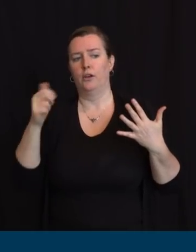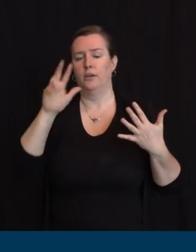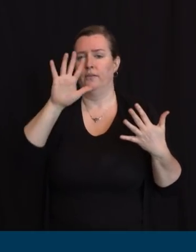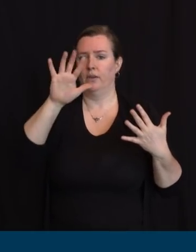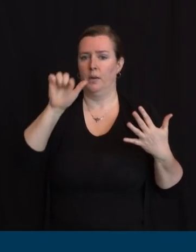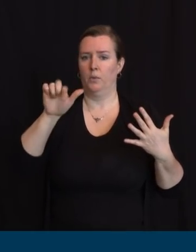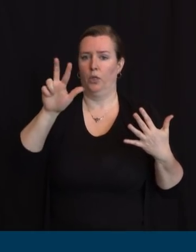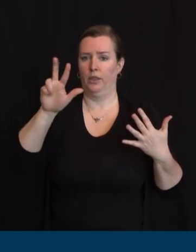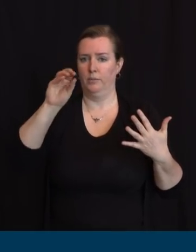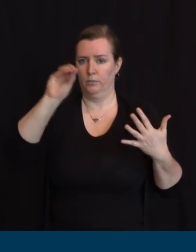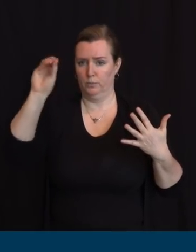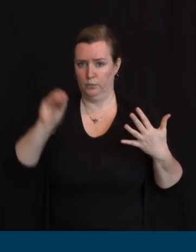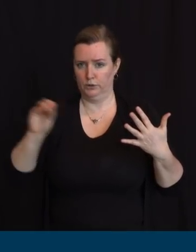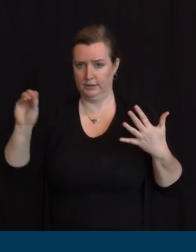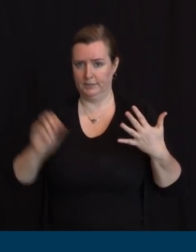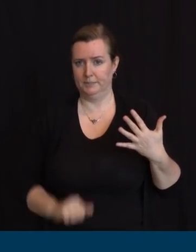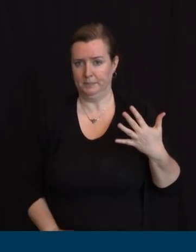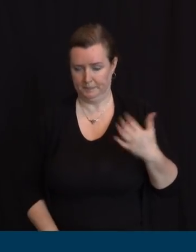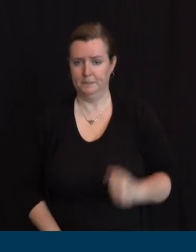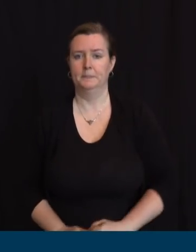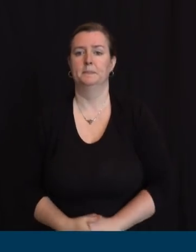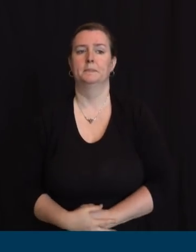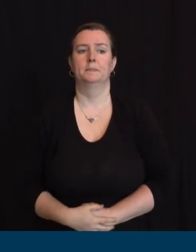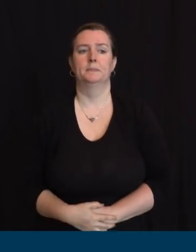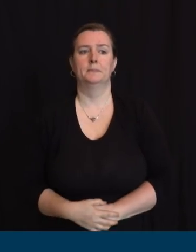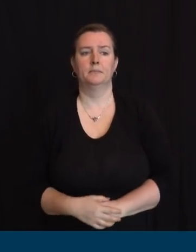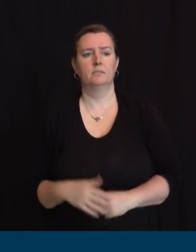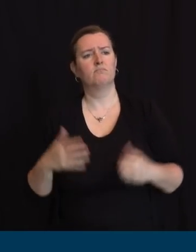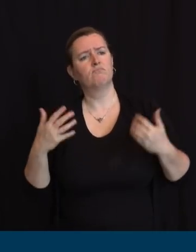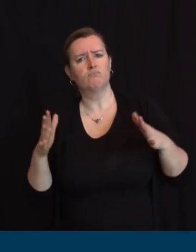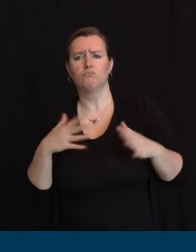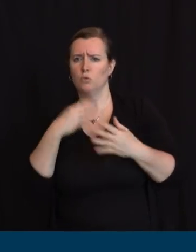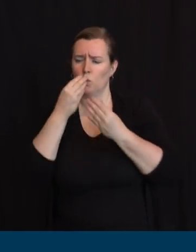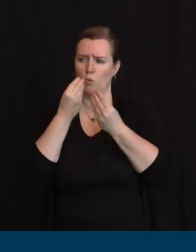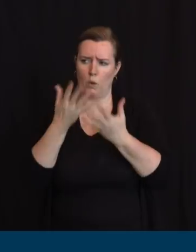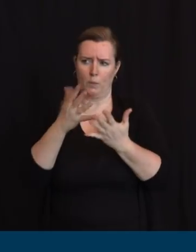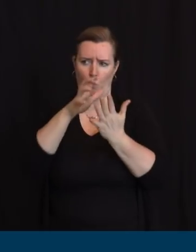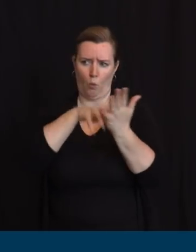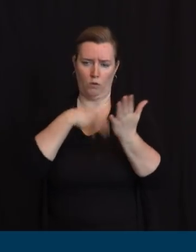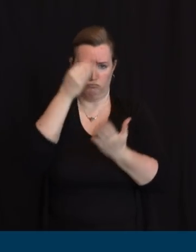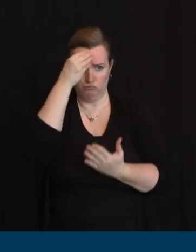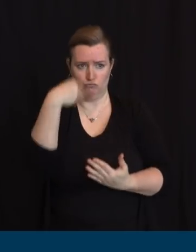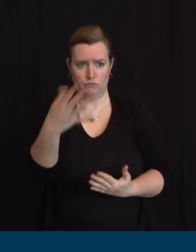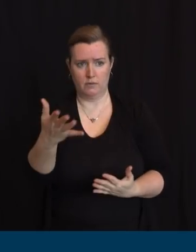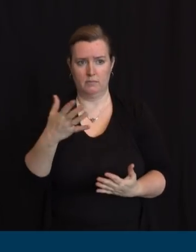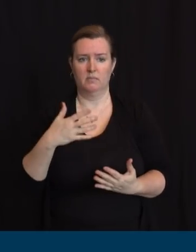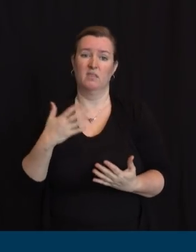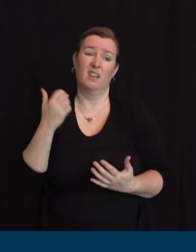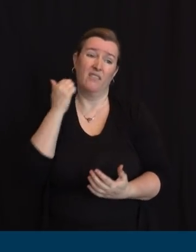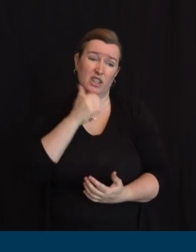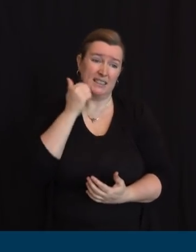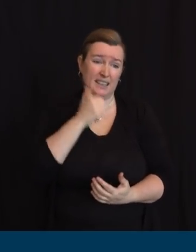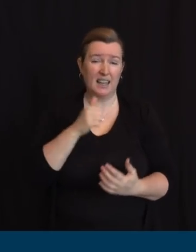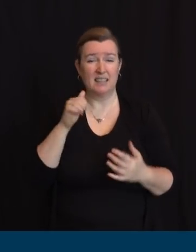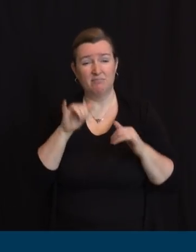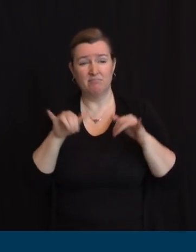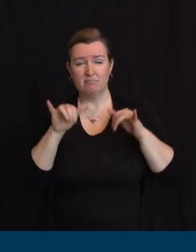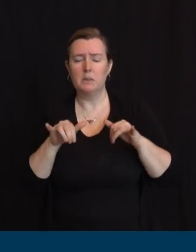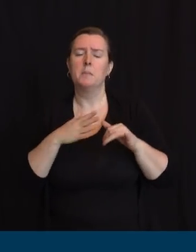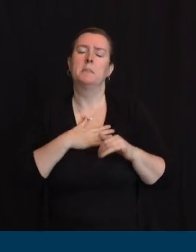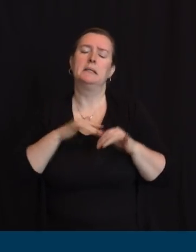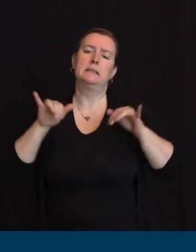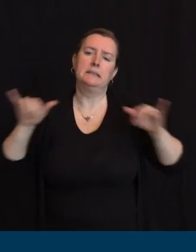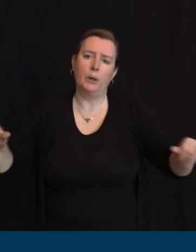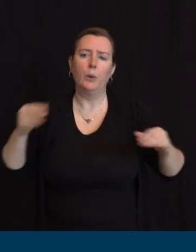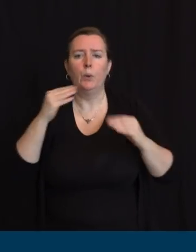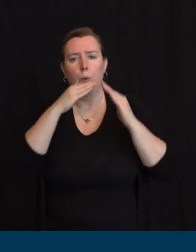That ends my report. As I try to end every day, stay home, stay safe, stay connected, and stay healthy. Thank